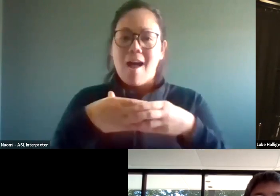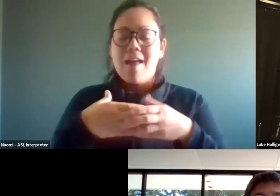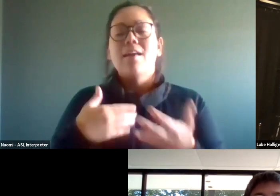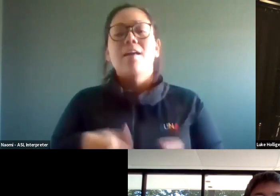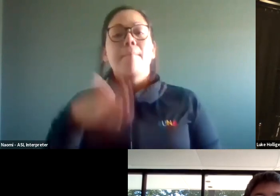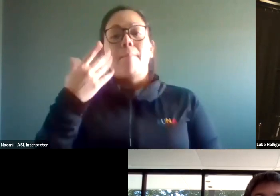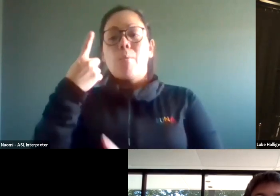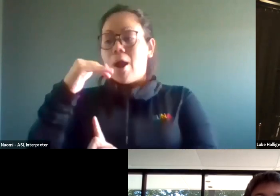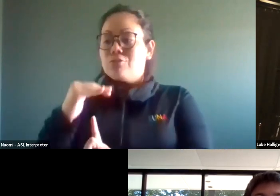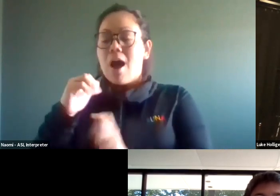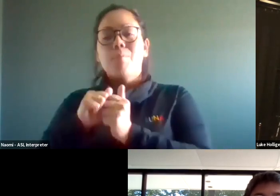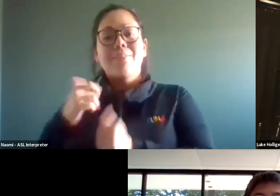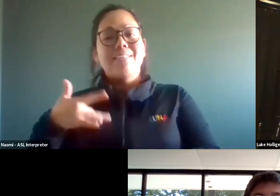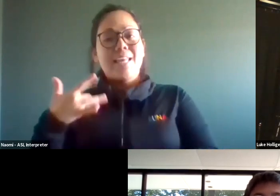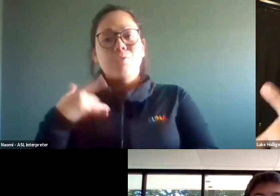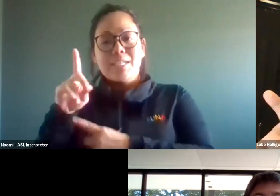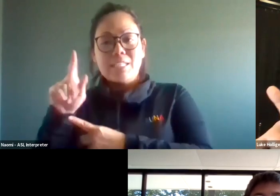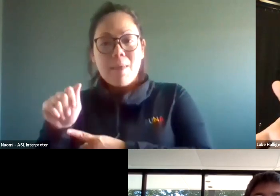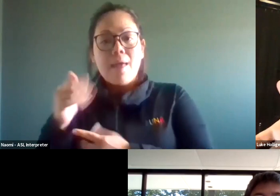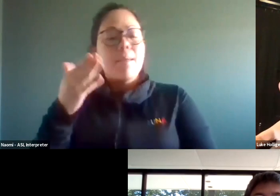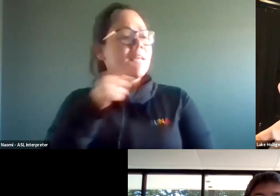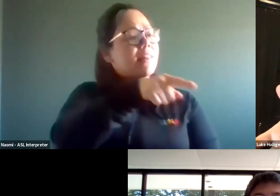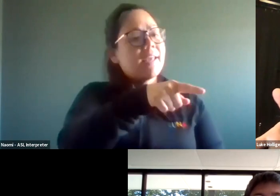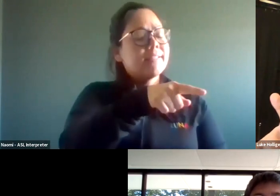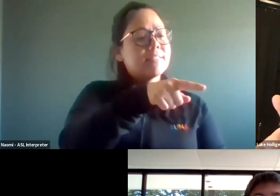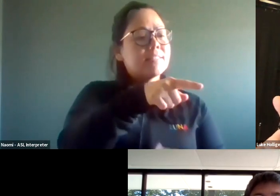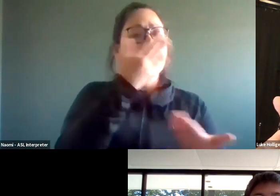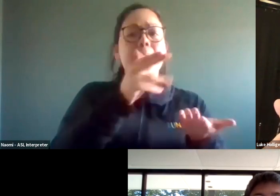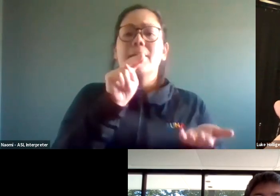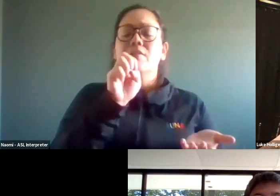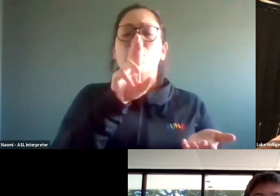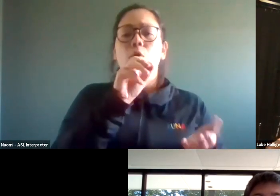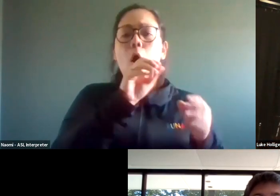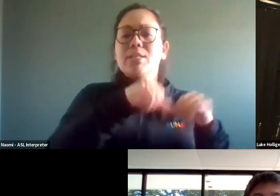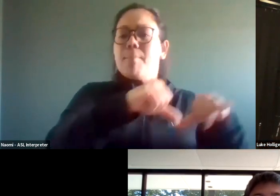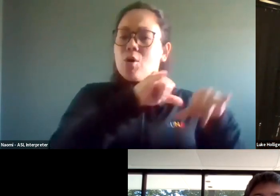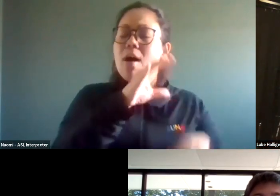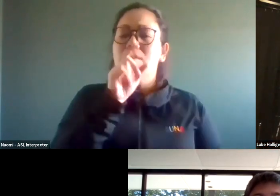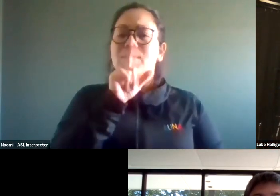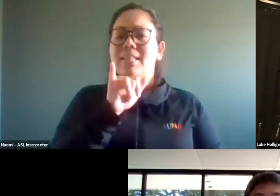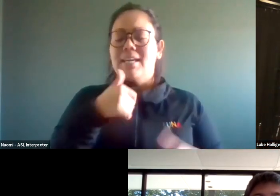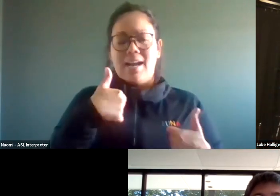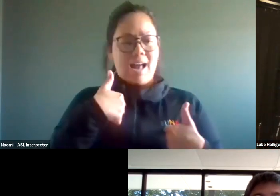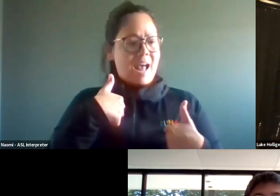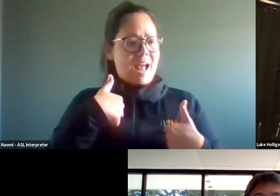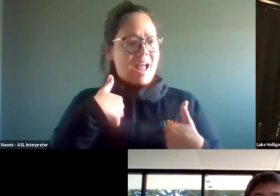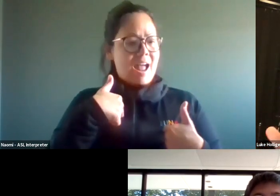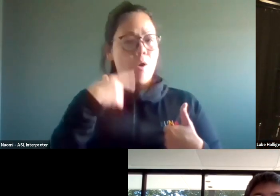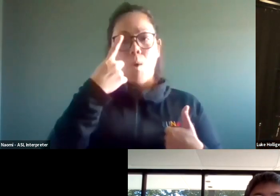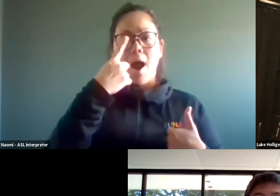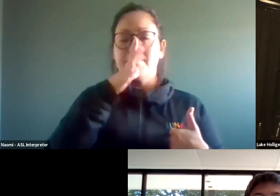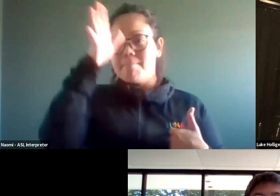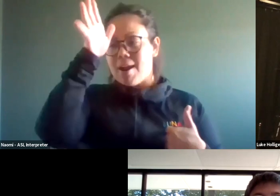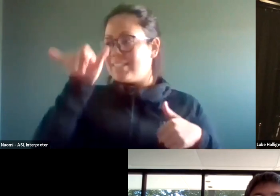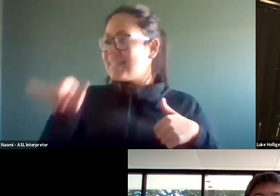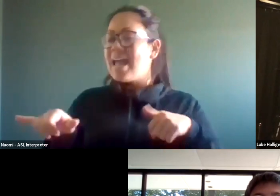one child with a sensory disability, but the other one, uh, maybe neurotypical, and I don't, I can't, one parent stays home while